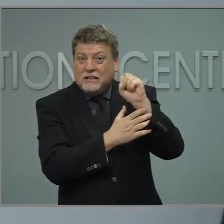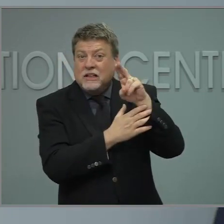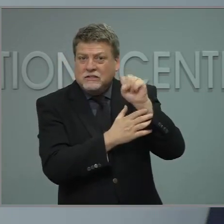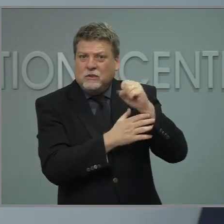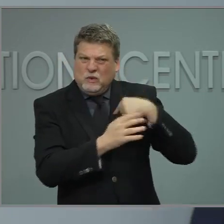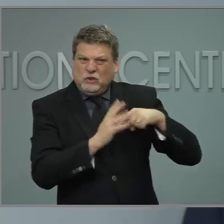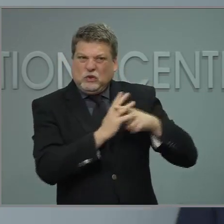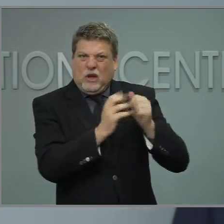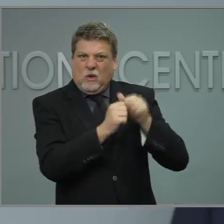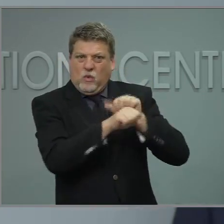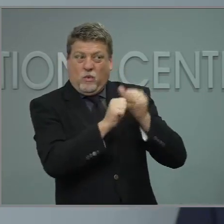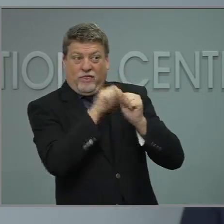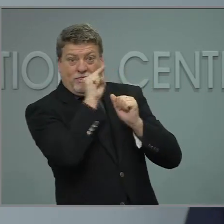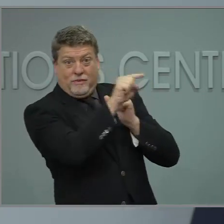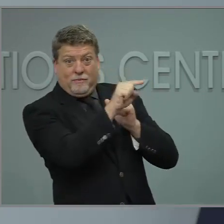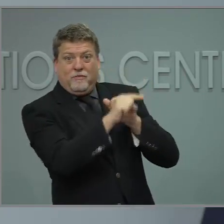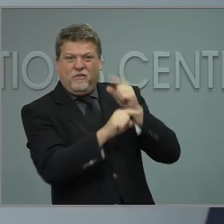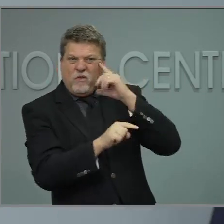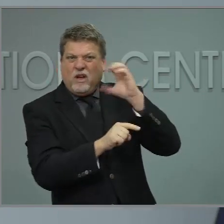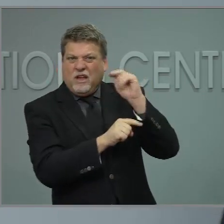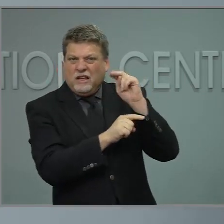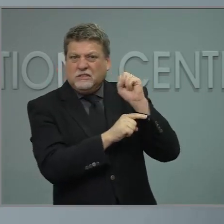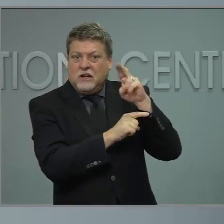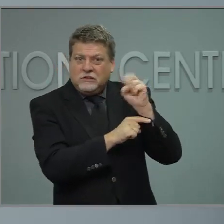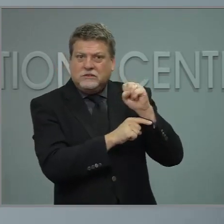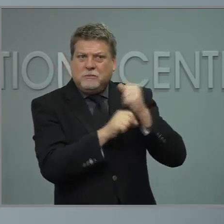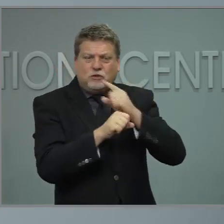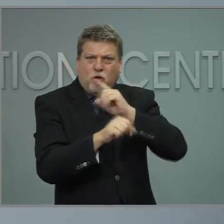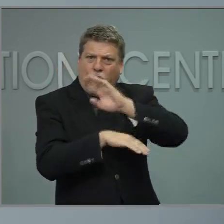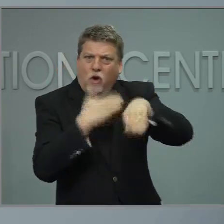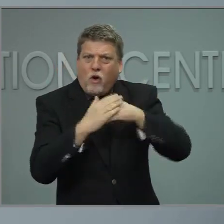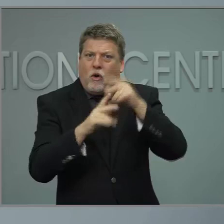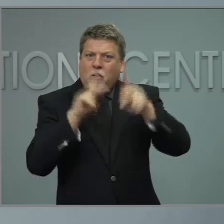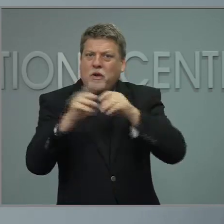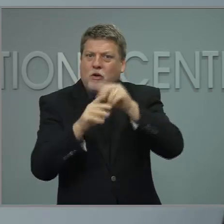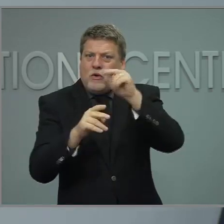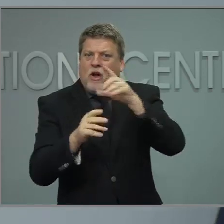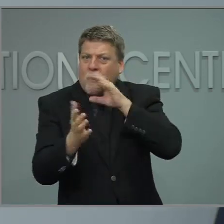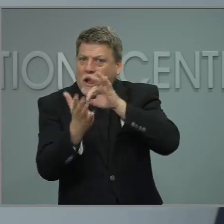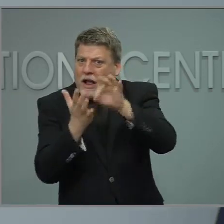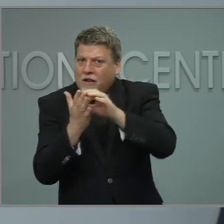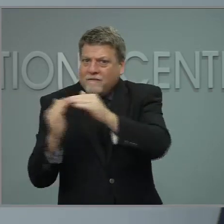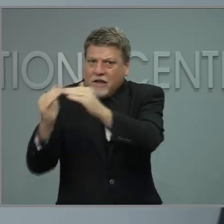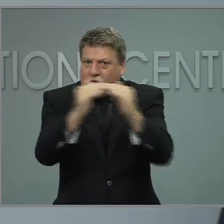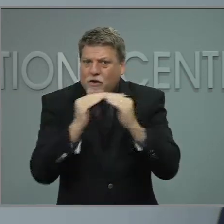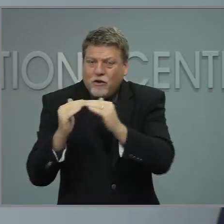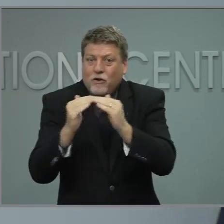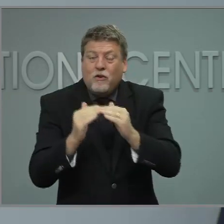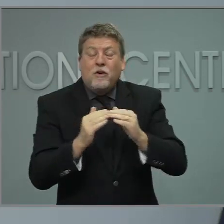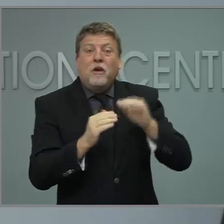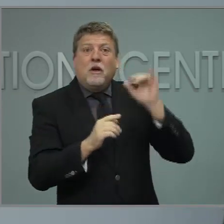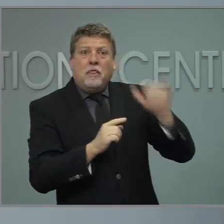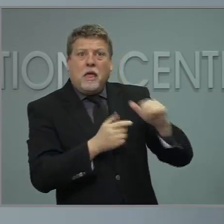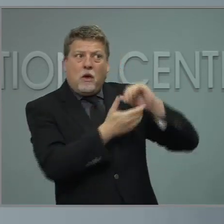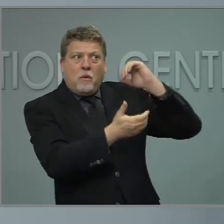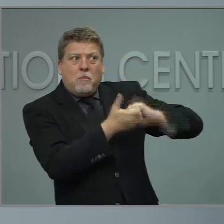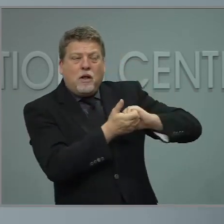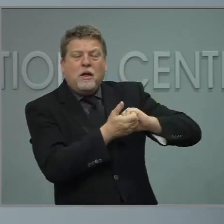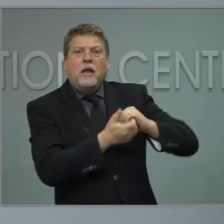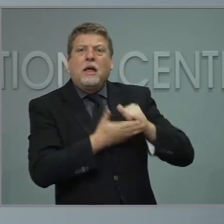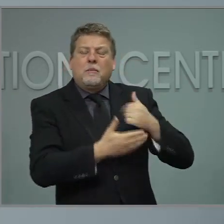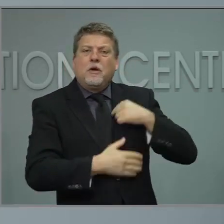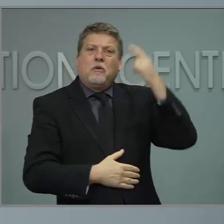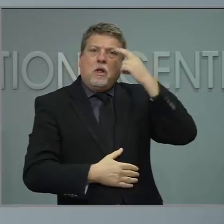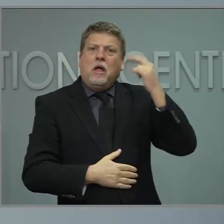North Carolina. Our 2020 census partnership with Secretary Sanders showed us how much we could accomplish together. I am